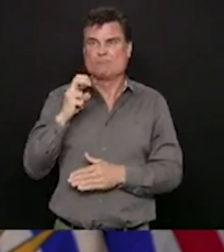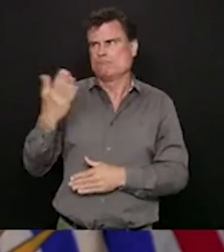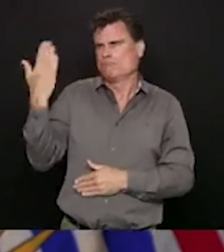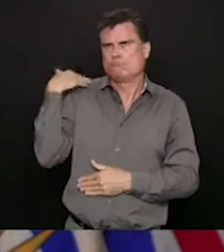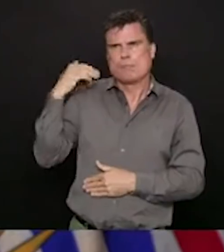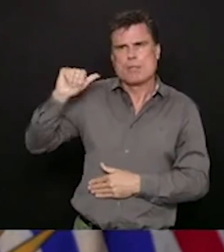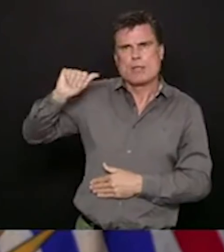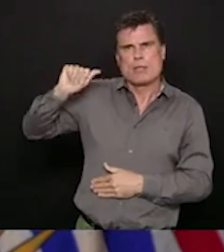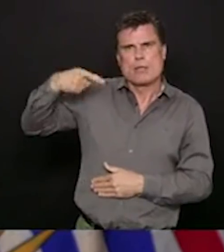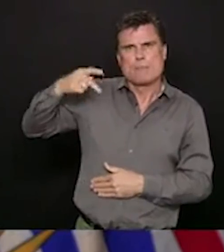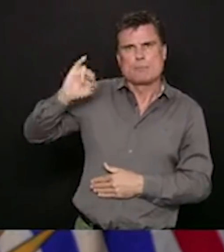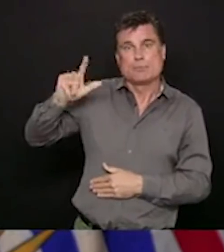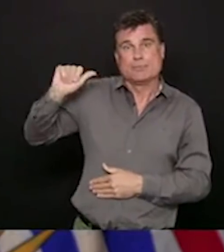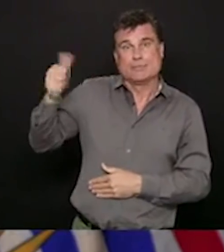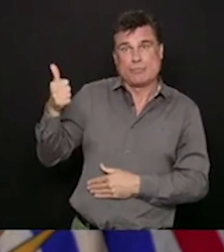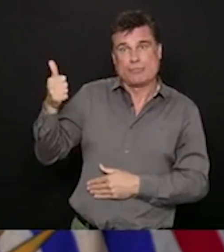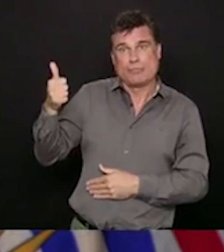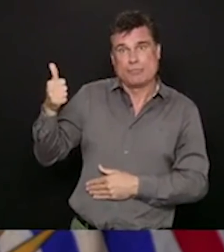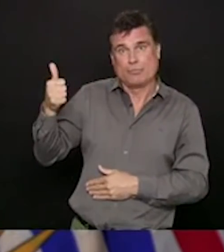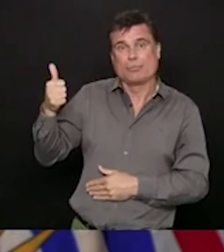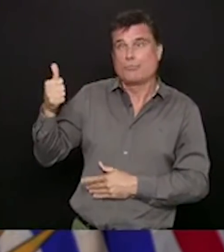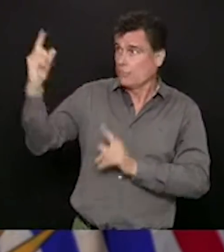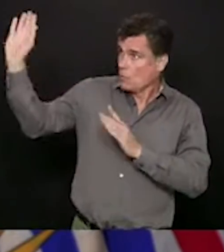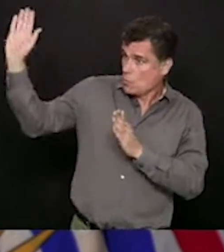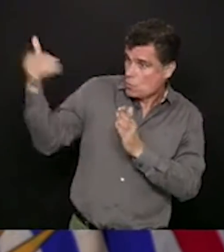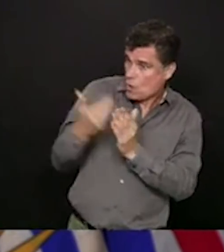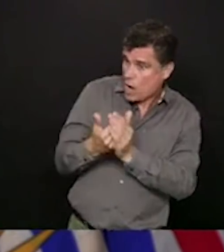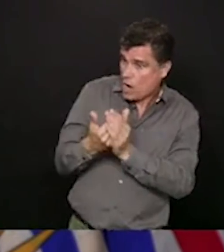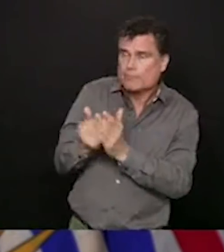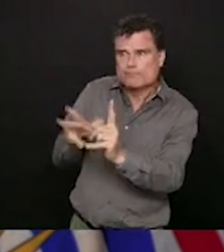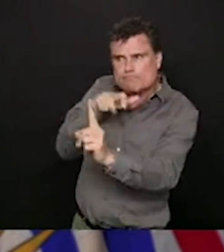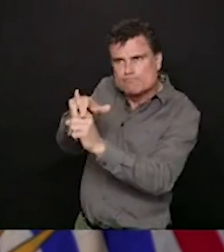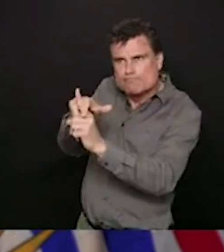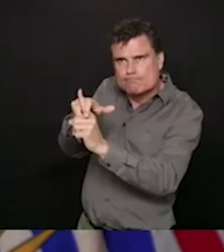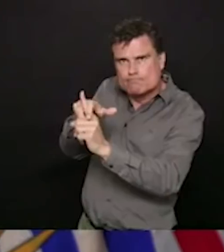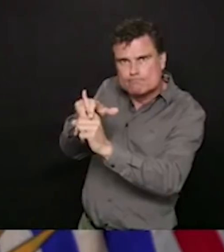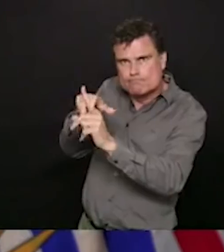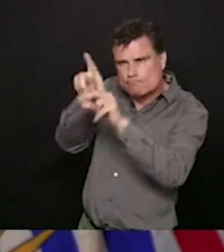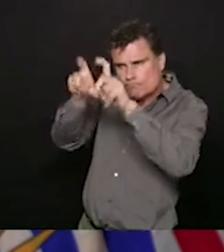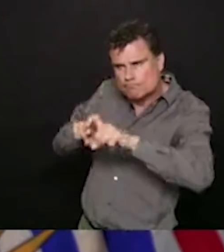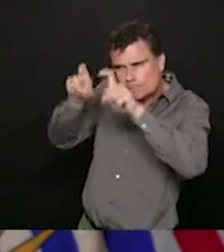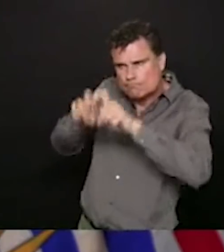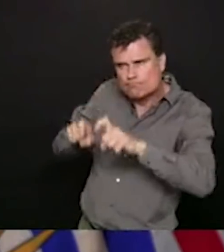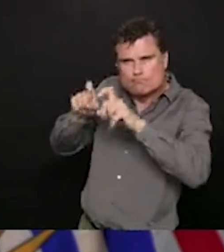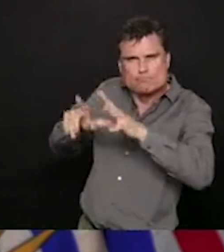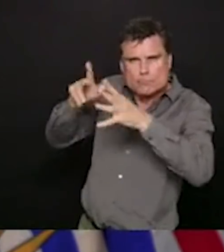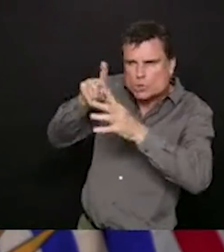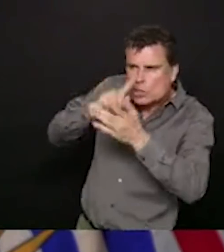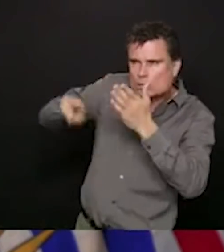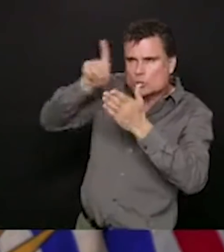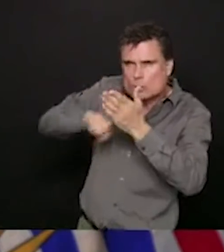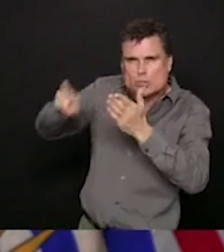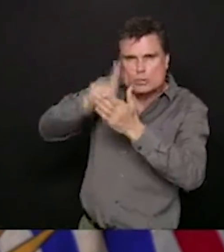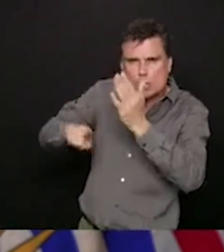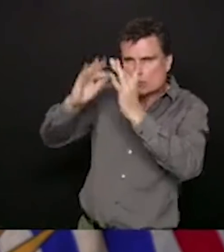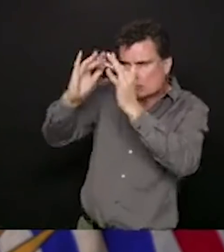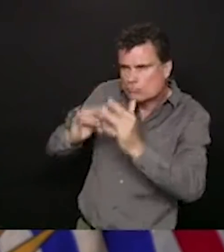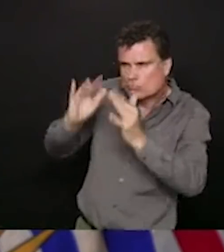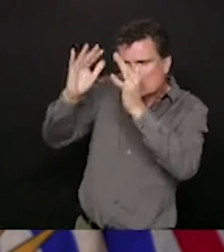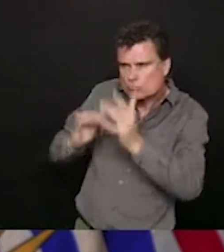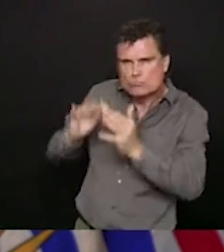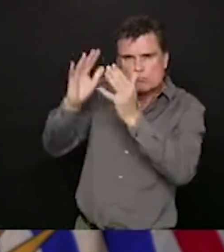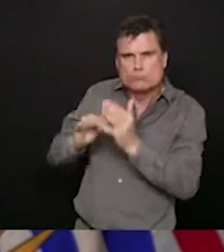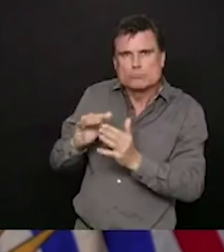over 4,000 self-isolation plans. Most peoples were fine of those 15,000, but some of them needed